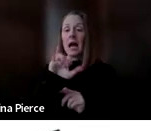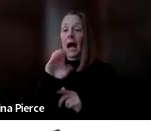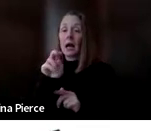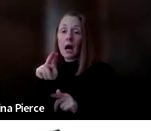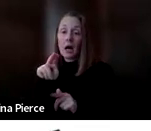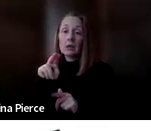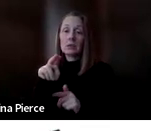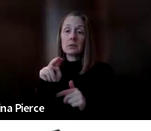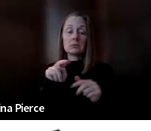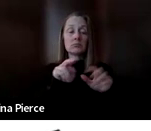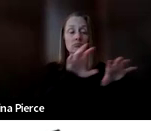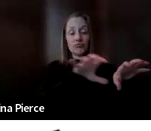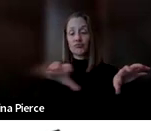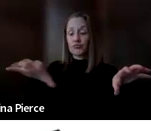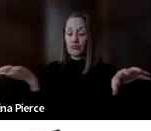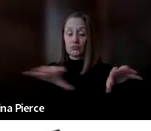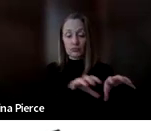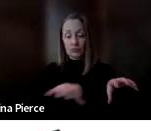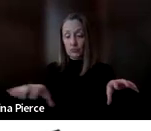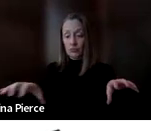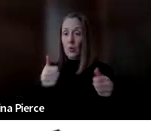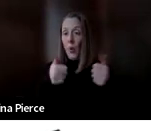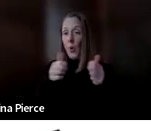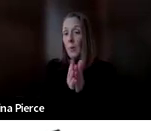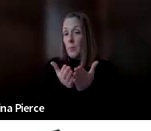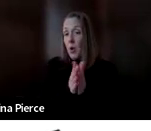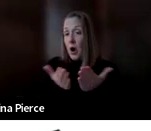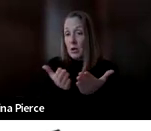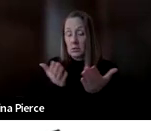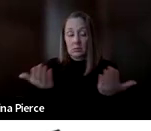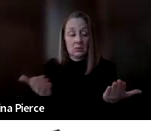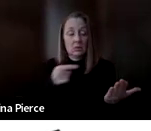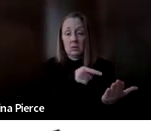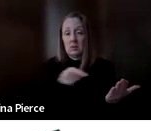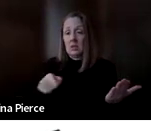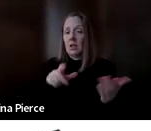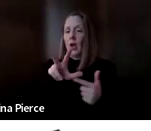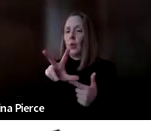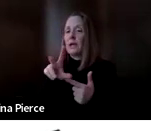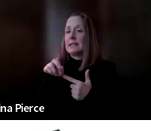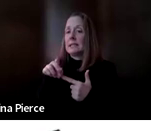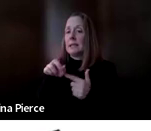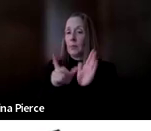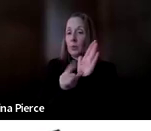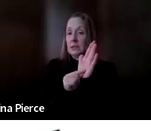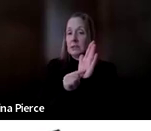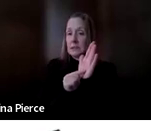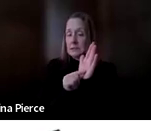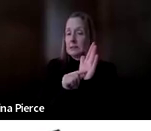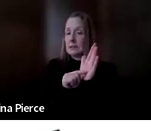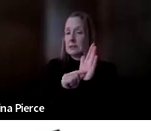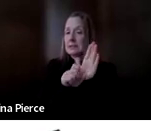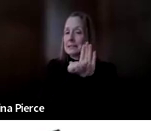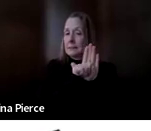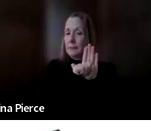communication boards or assembled in communication books. That can also be things like 3D printed symbols as well. And